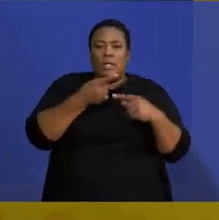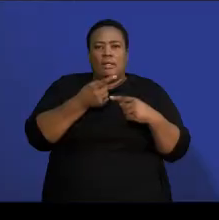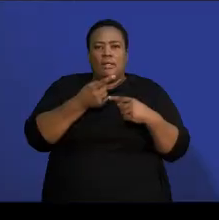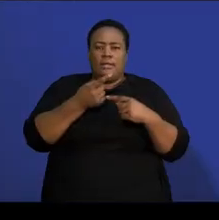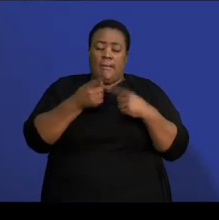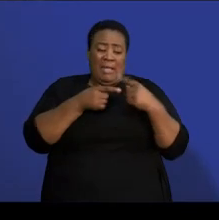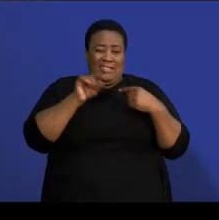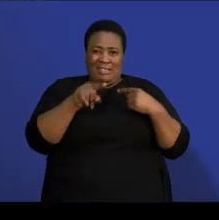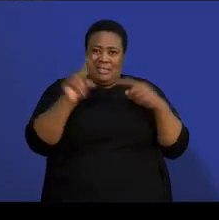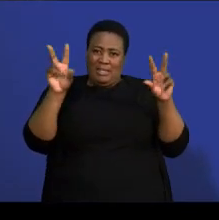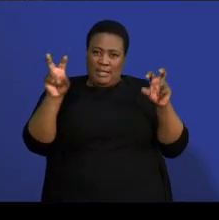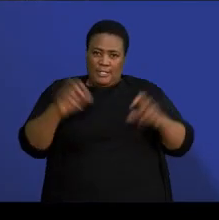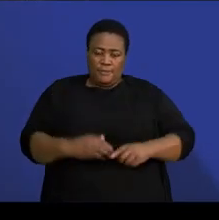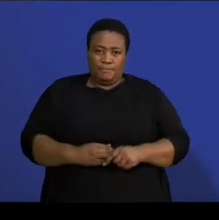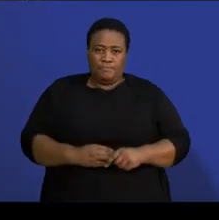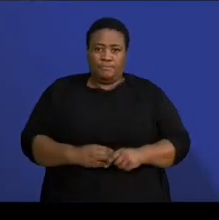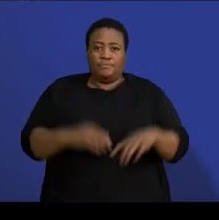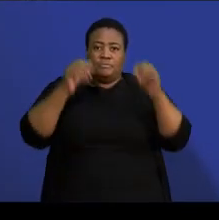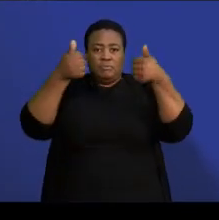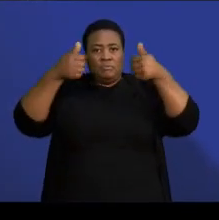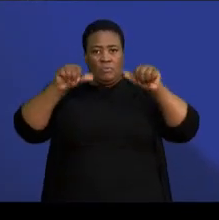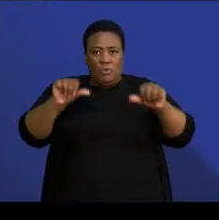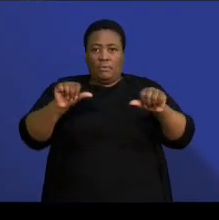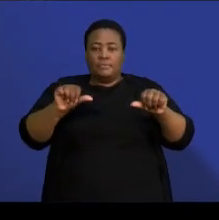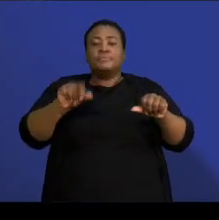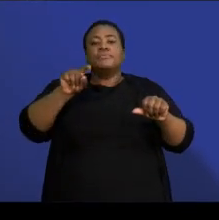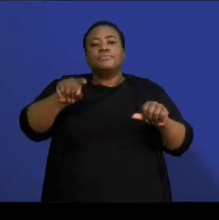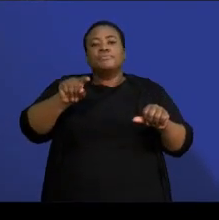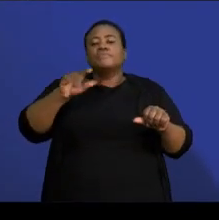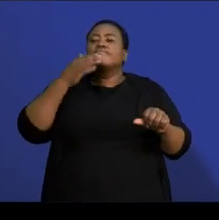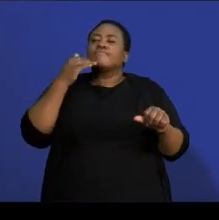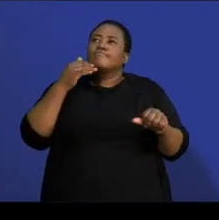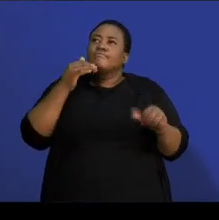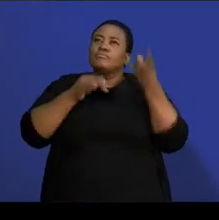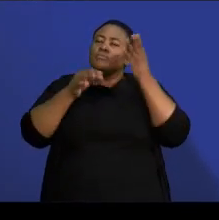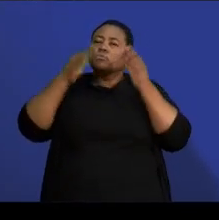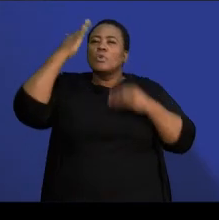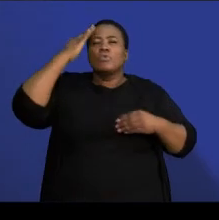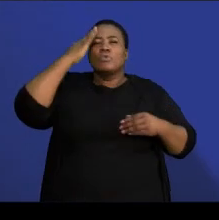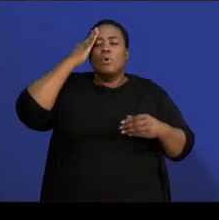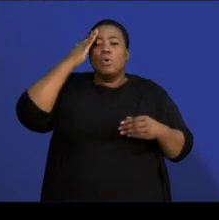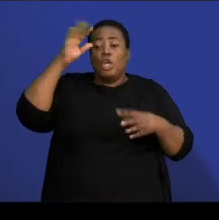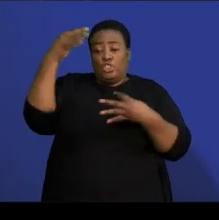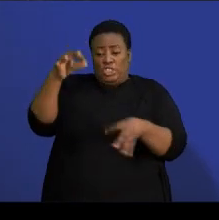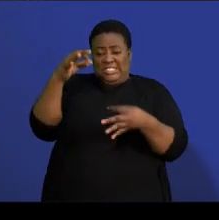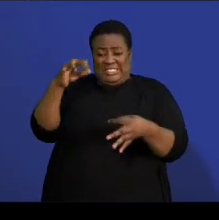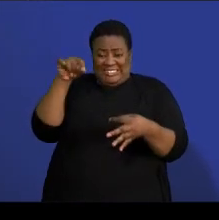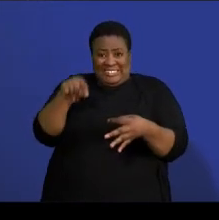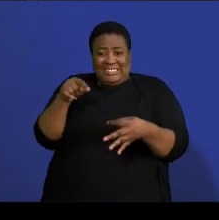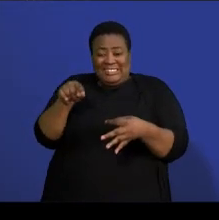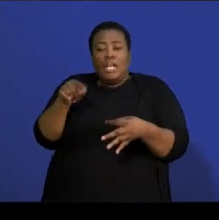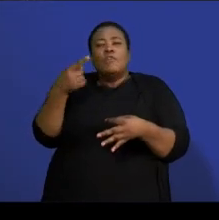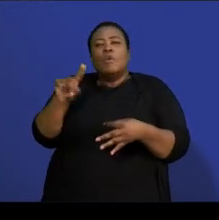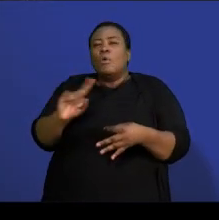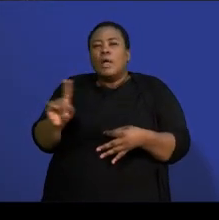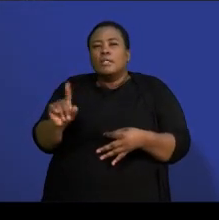The following point will be you need to familiarize yourself with the formula sheet. Now, with the formula sheet, guys,